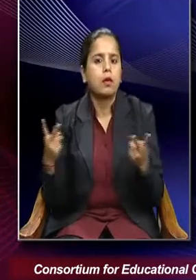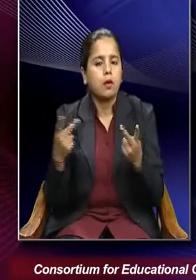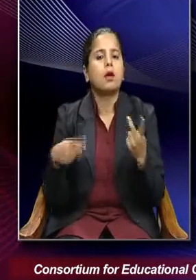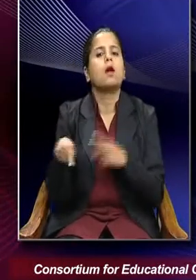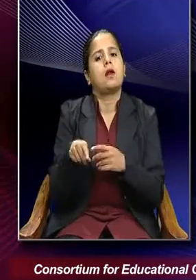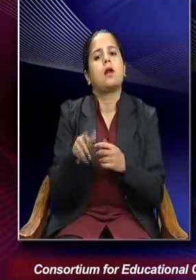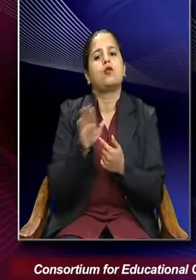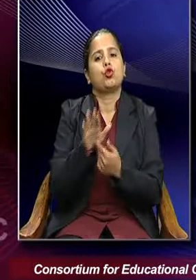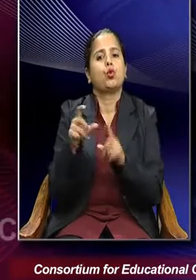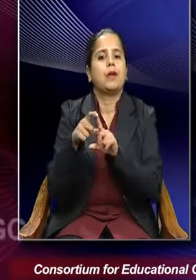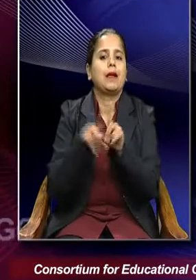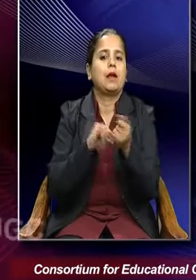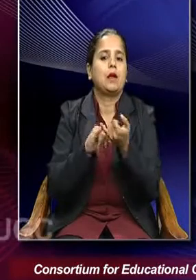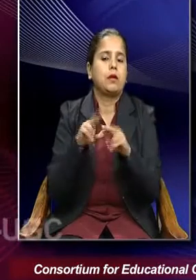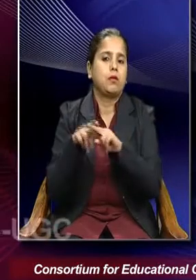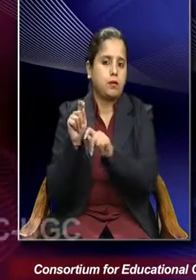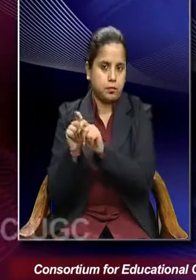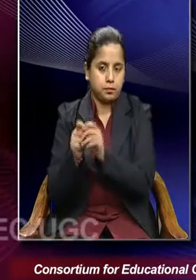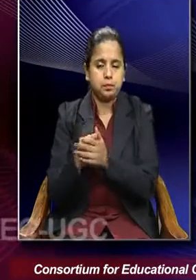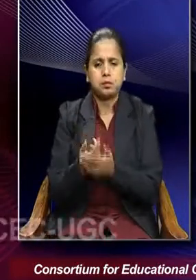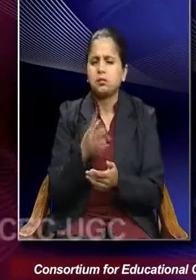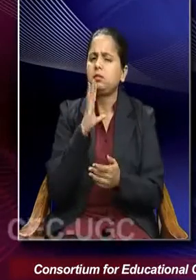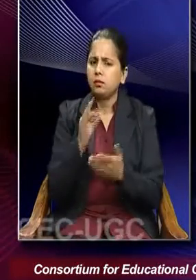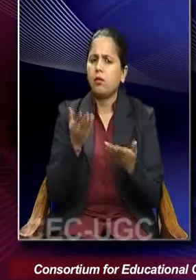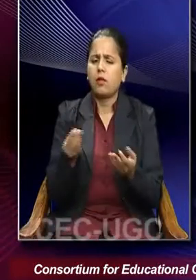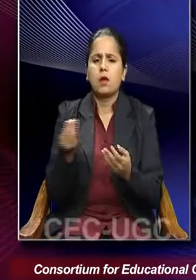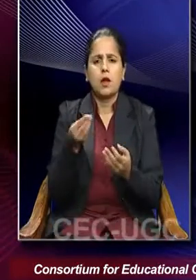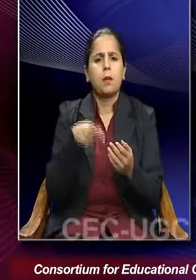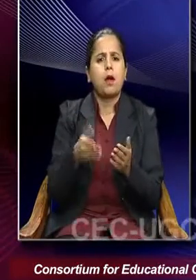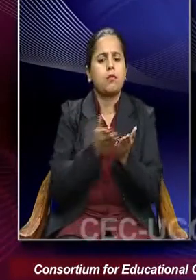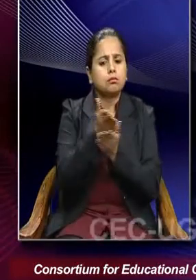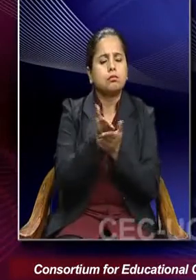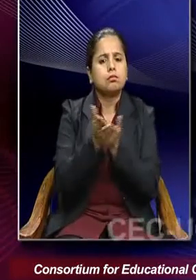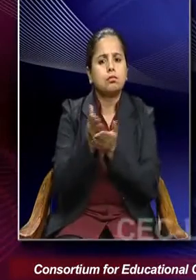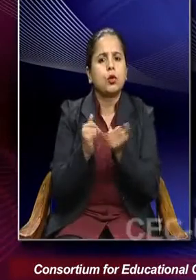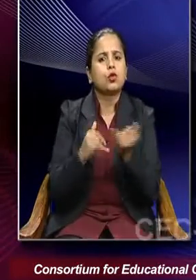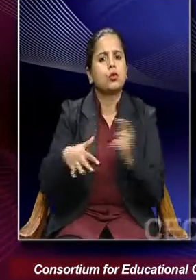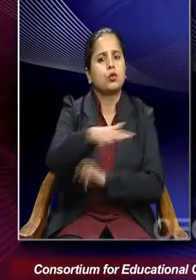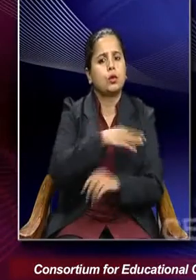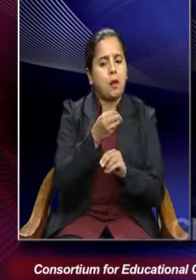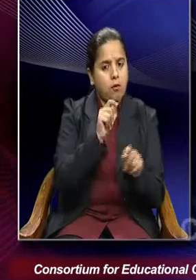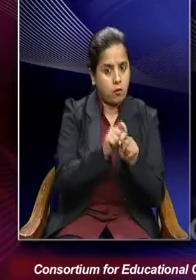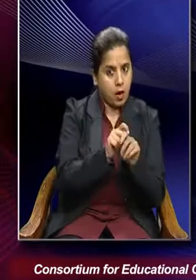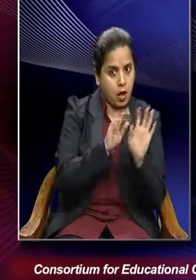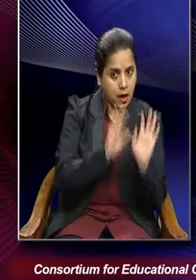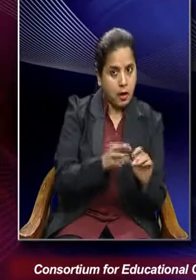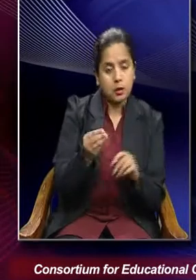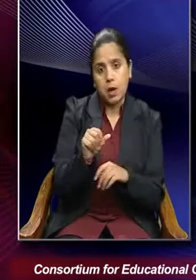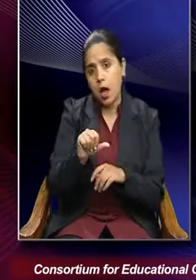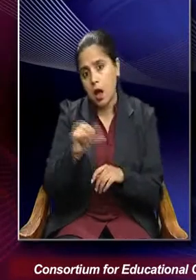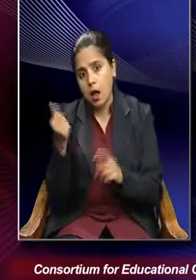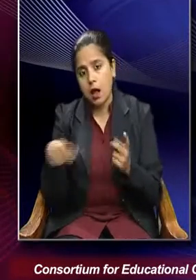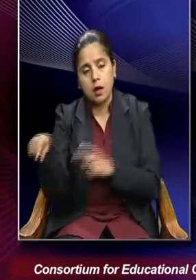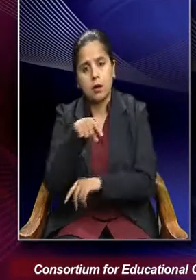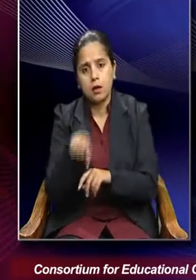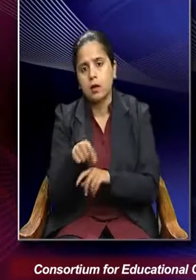as dysfunctions. So obviously some parts of the society will be functional, the other parts will